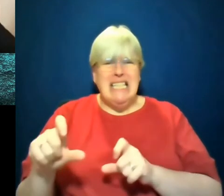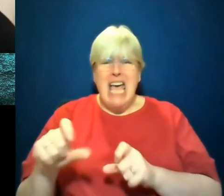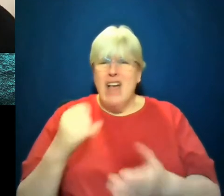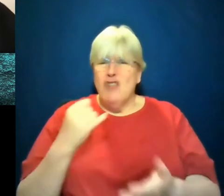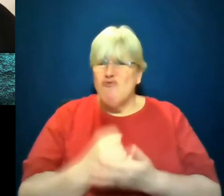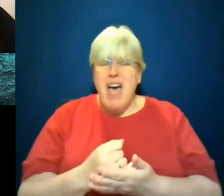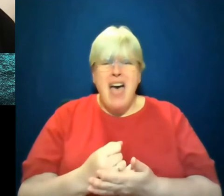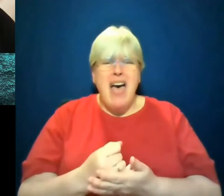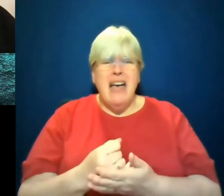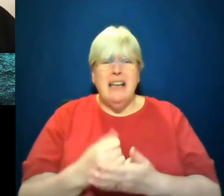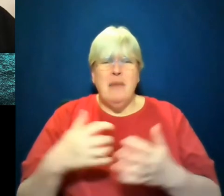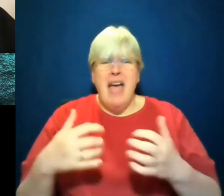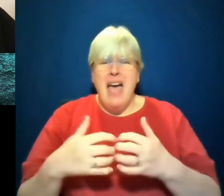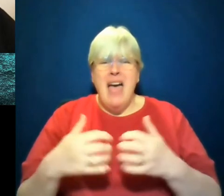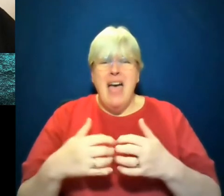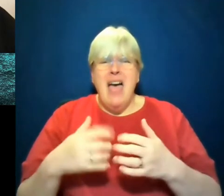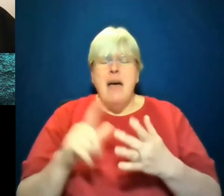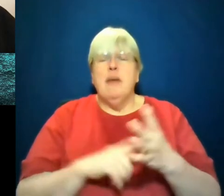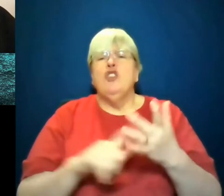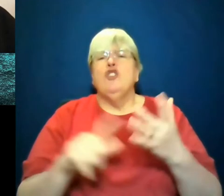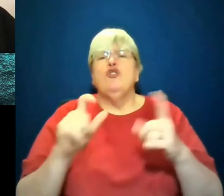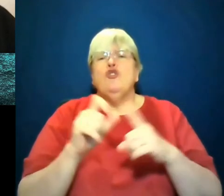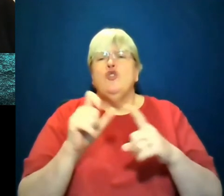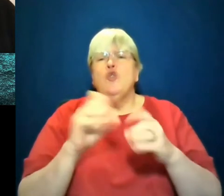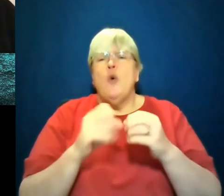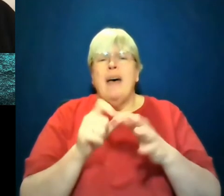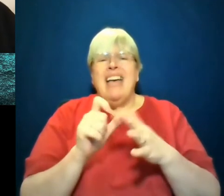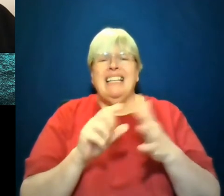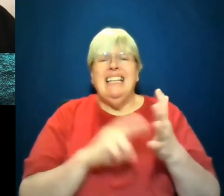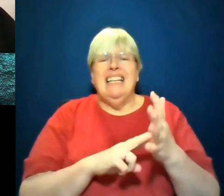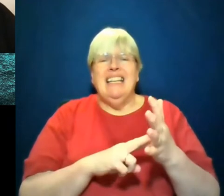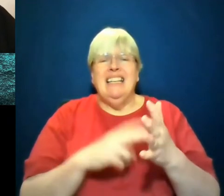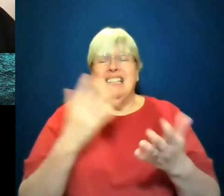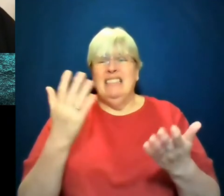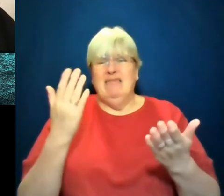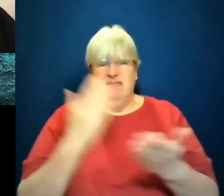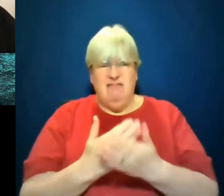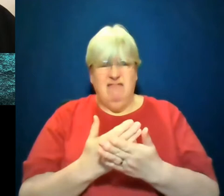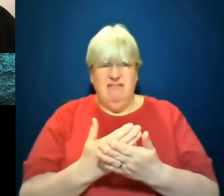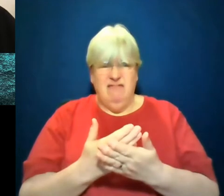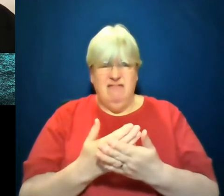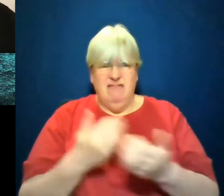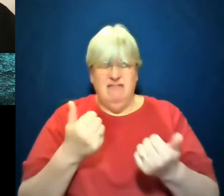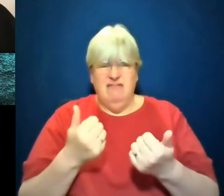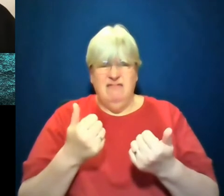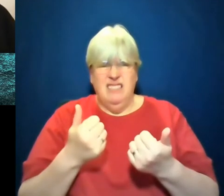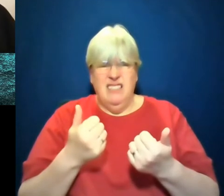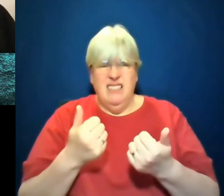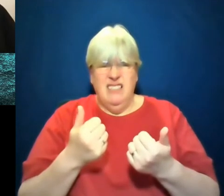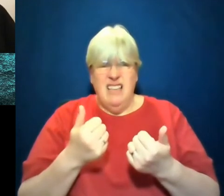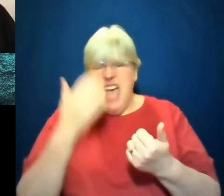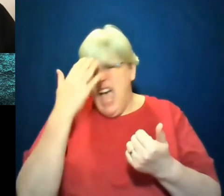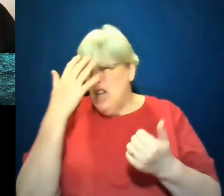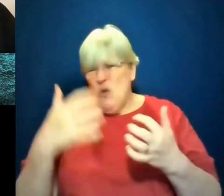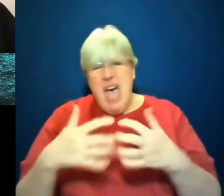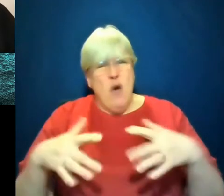a Trump supporter if they're still saying, it was fine that they went and stormed the Capitol? We had to do that. The election was stolen. Well, I don't know how to live with you